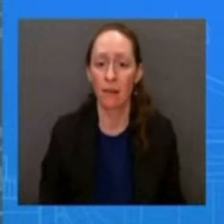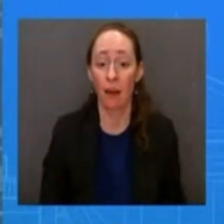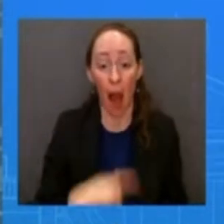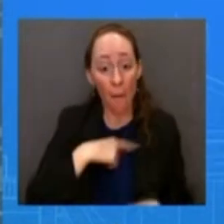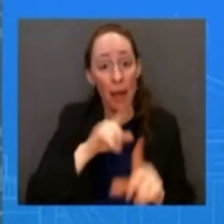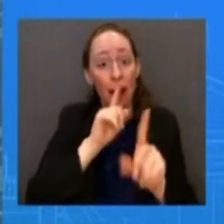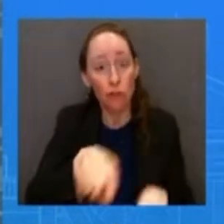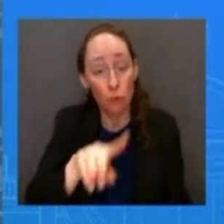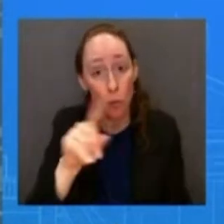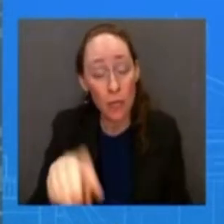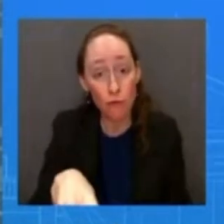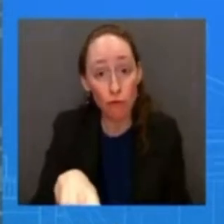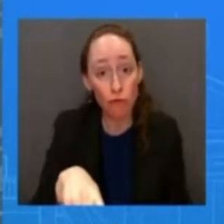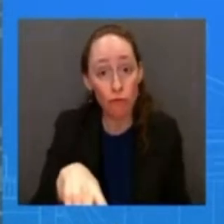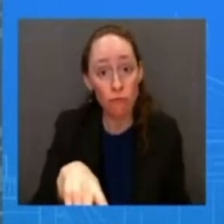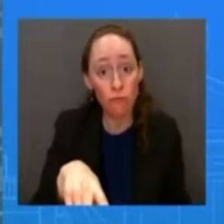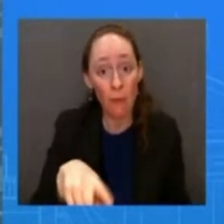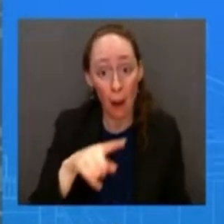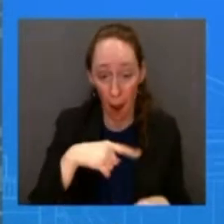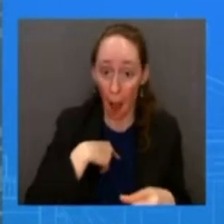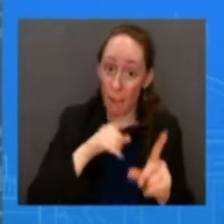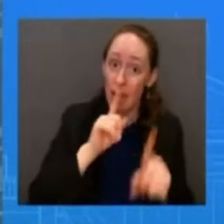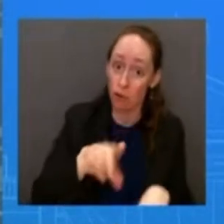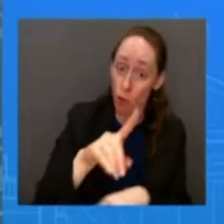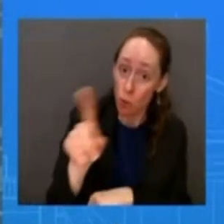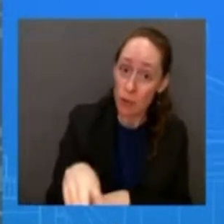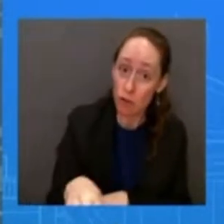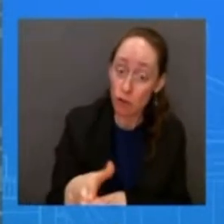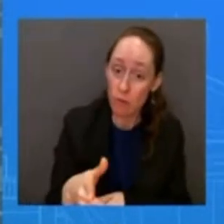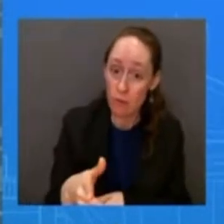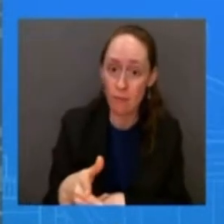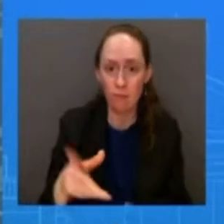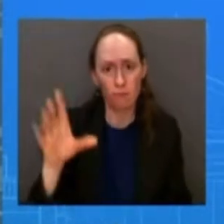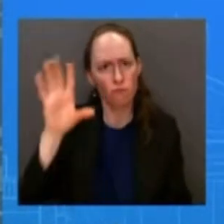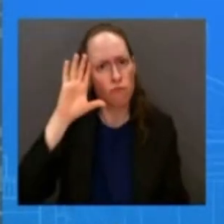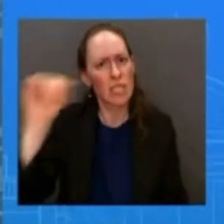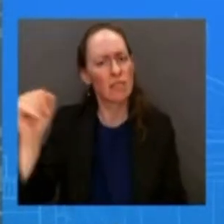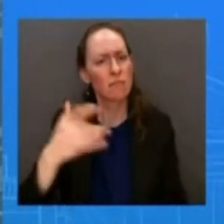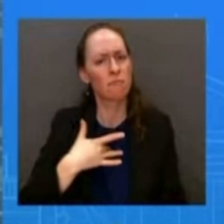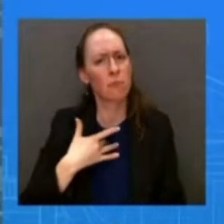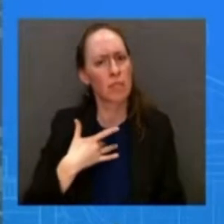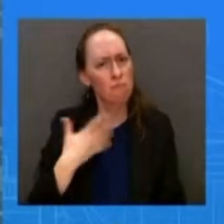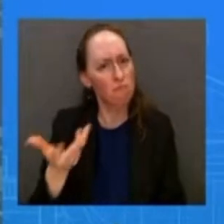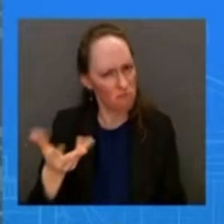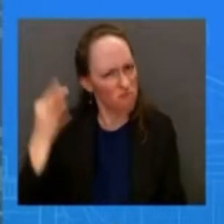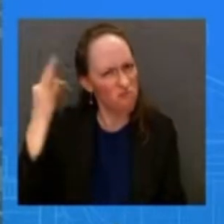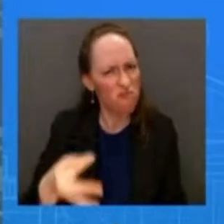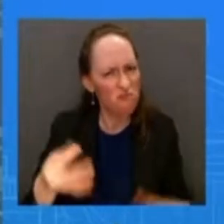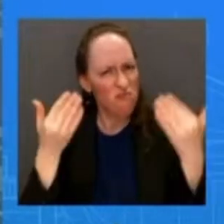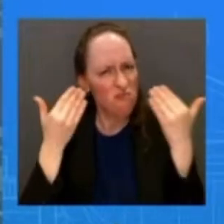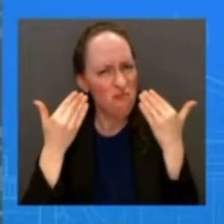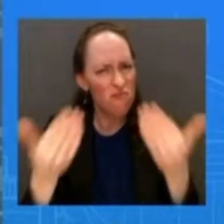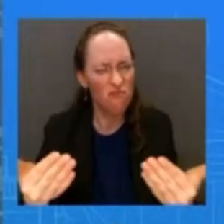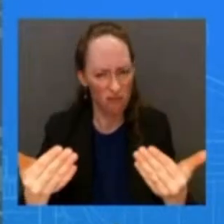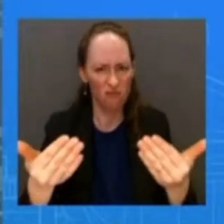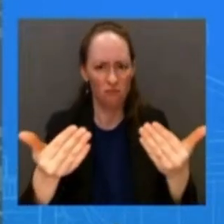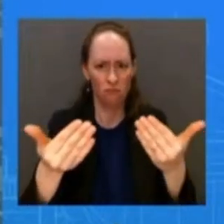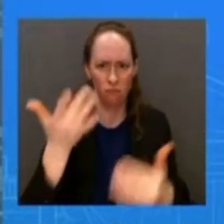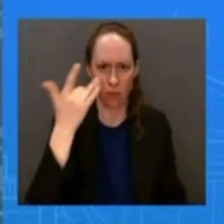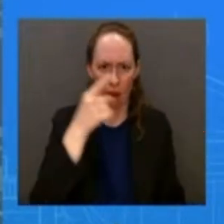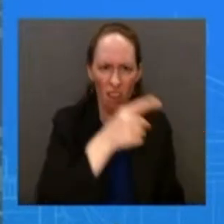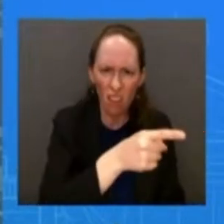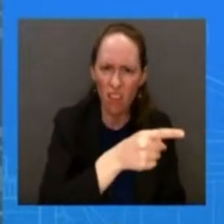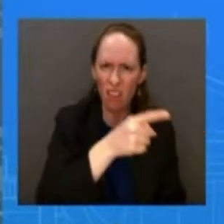i am answering the question right the president took action because we did see that these uh that these objects were in the